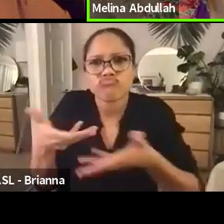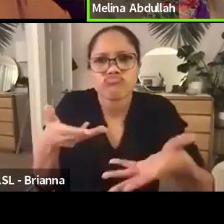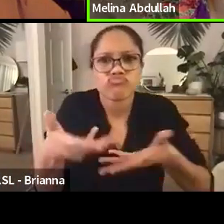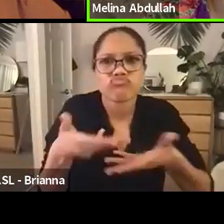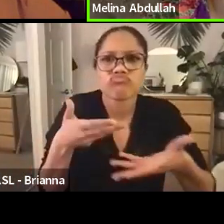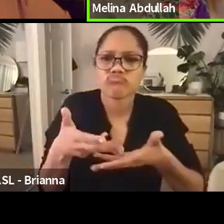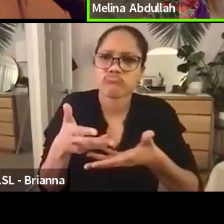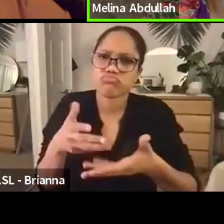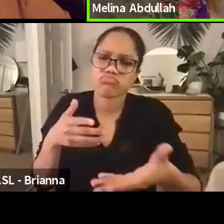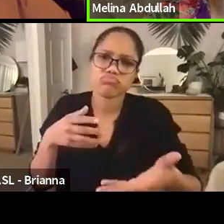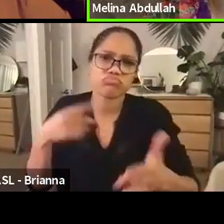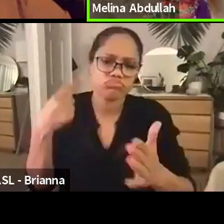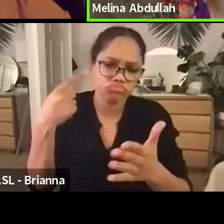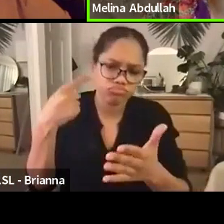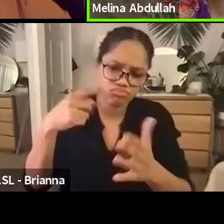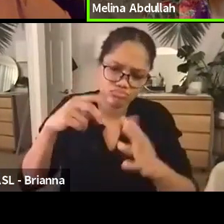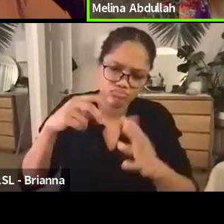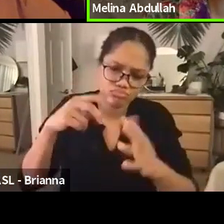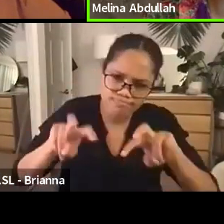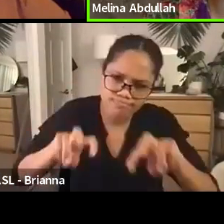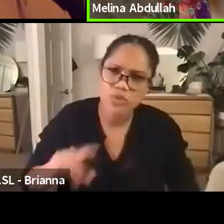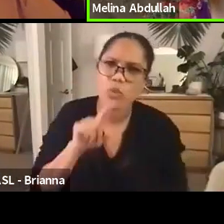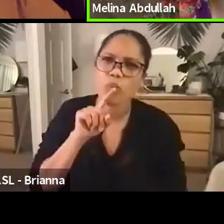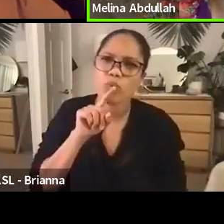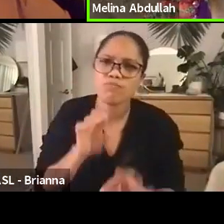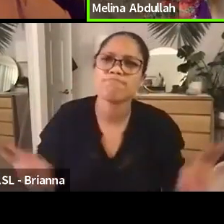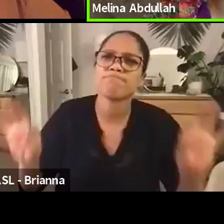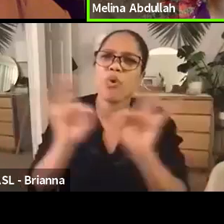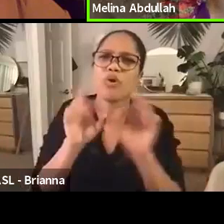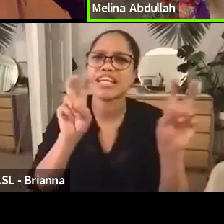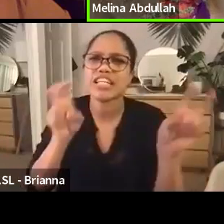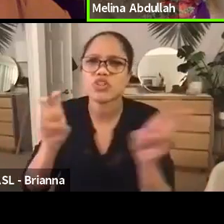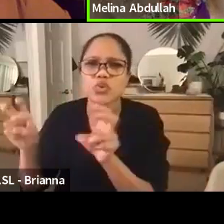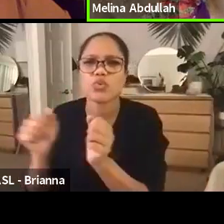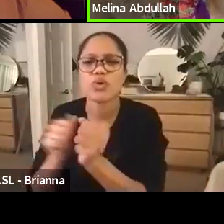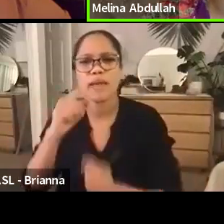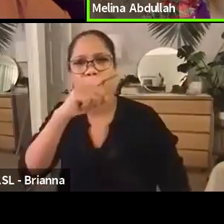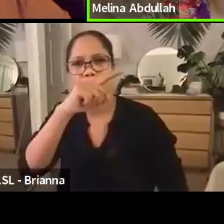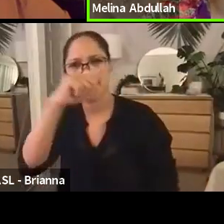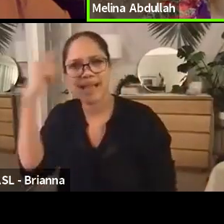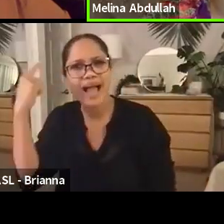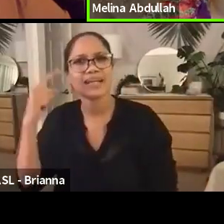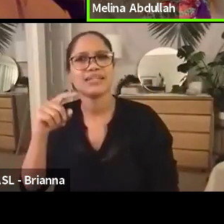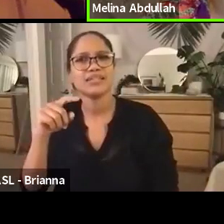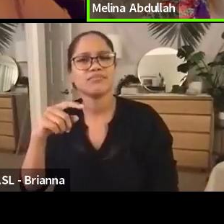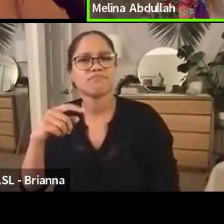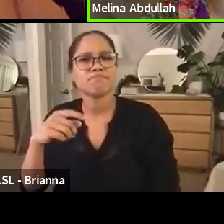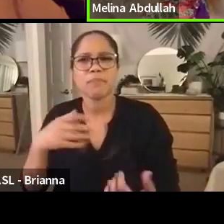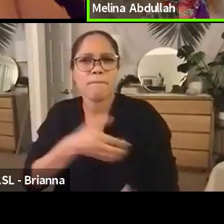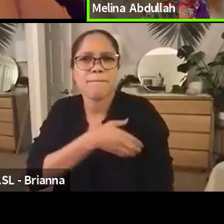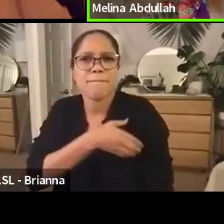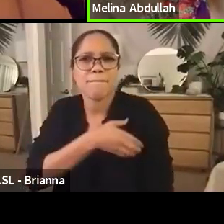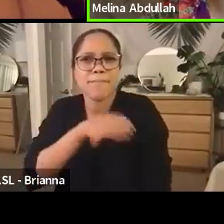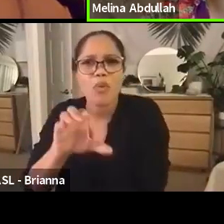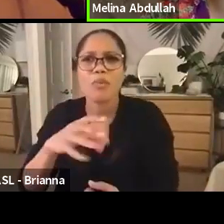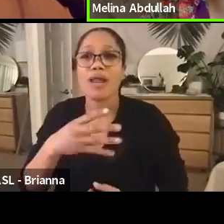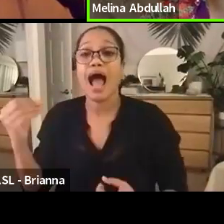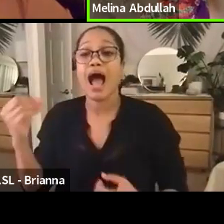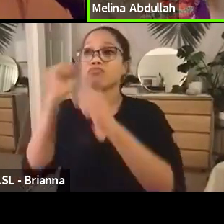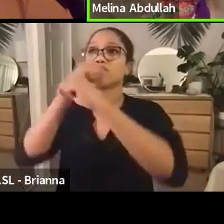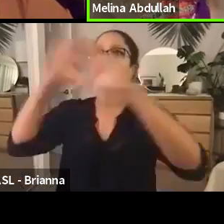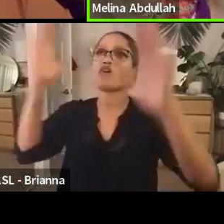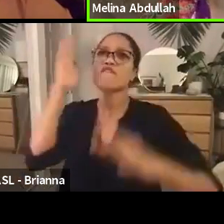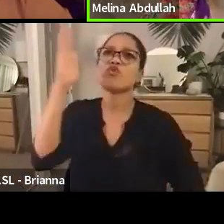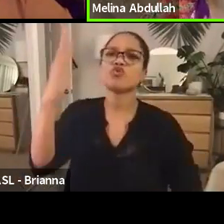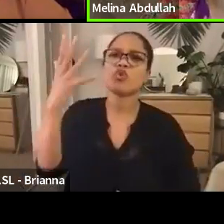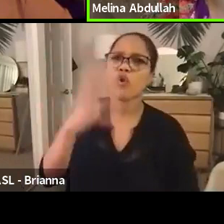around Black power, Black empowerment, and how we vision ourselves into the future. And so our